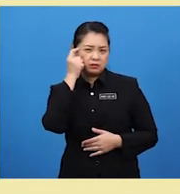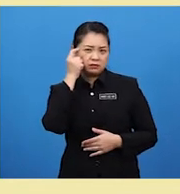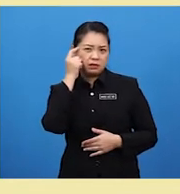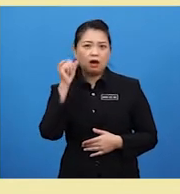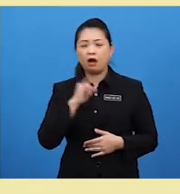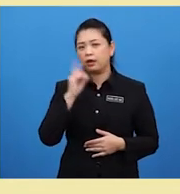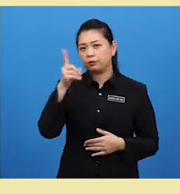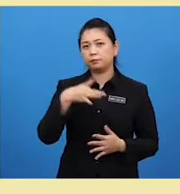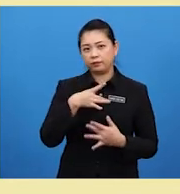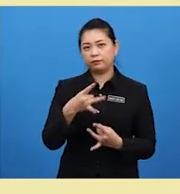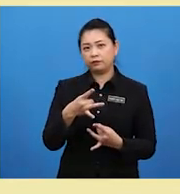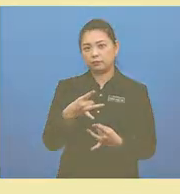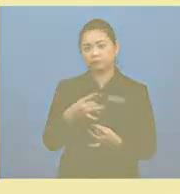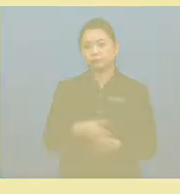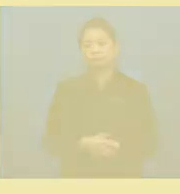prefer I